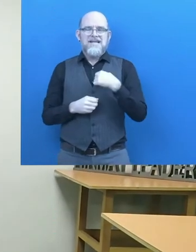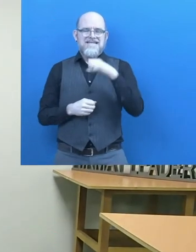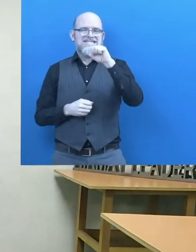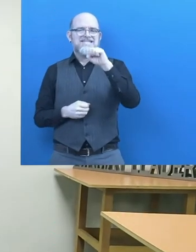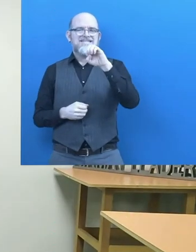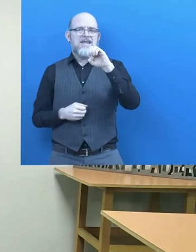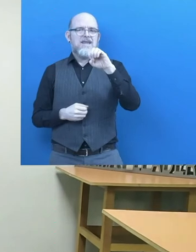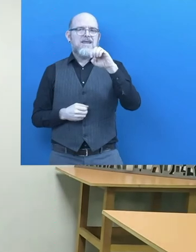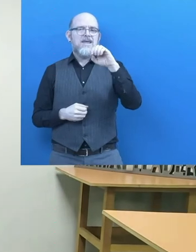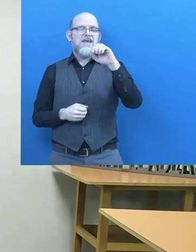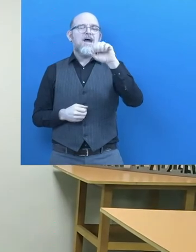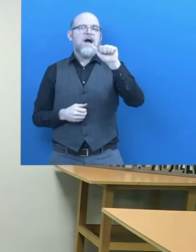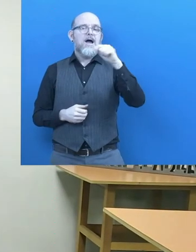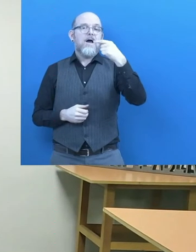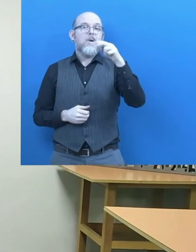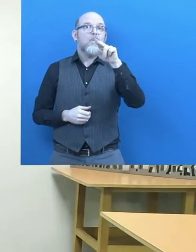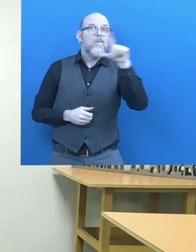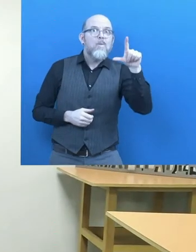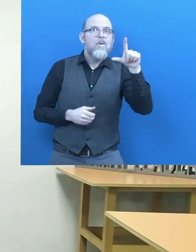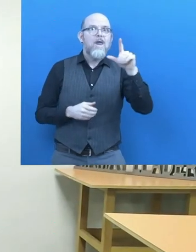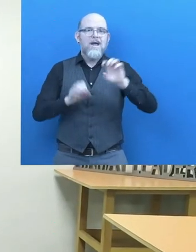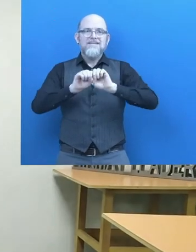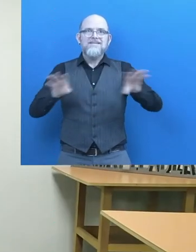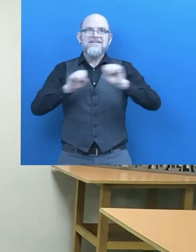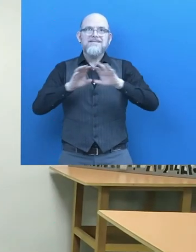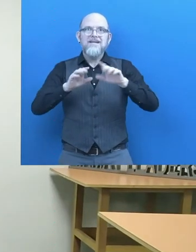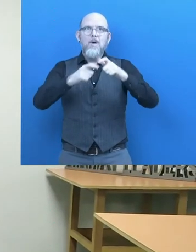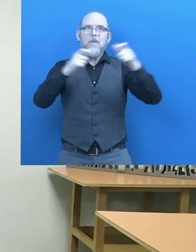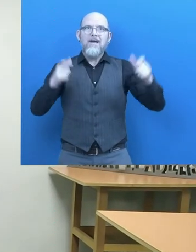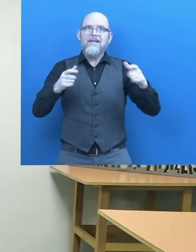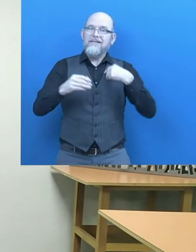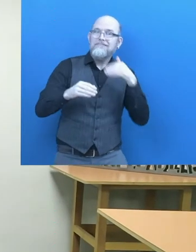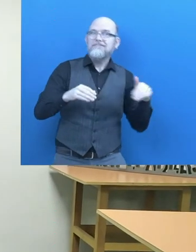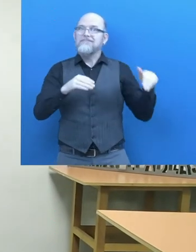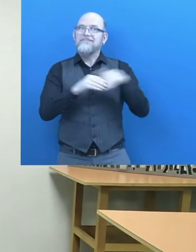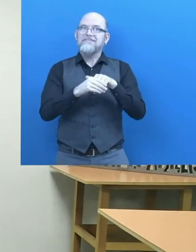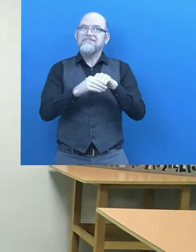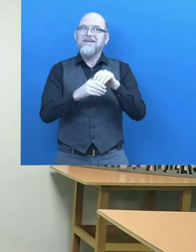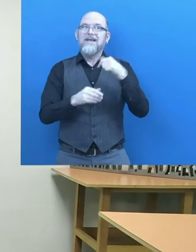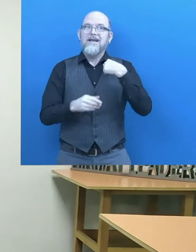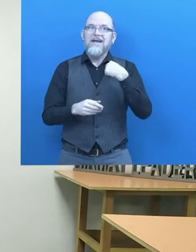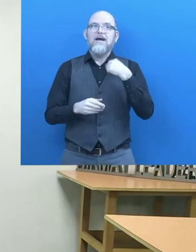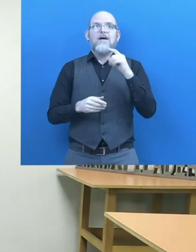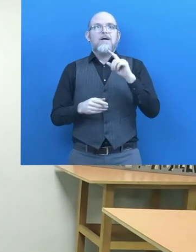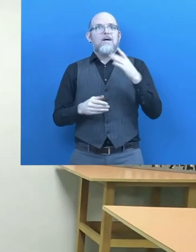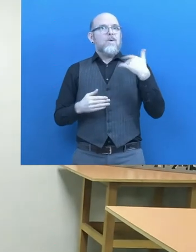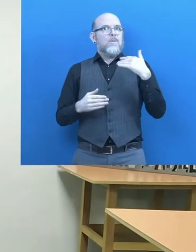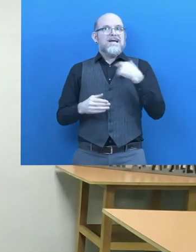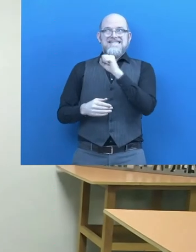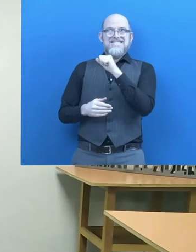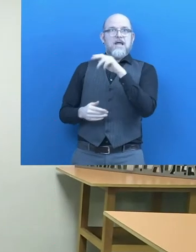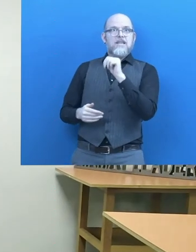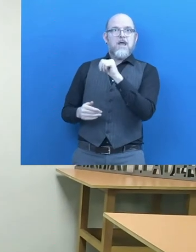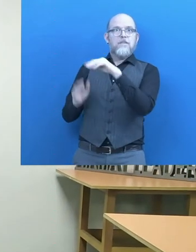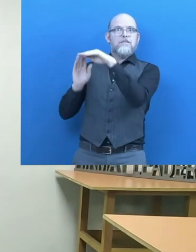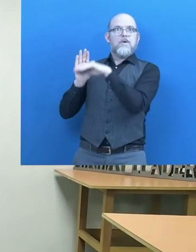administrative officer. Santa provide me with a job coach which made